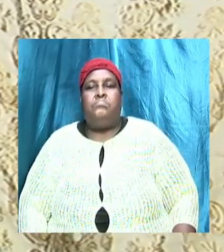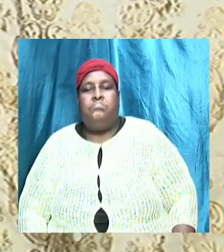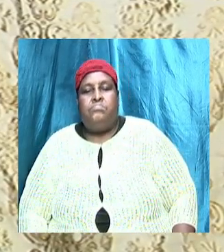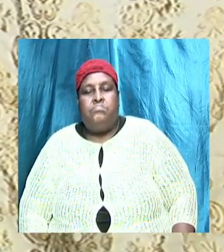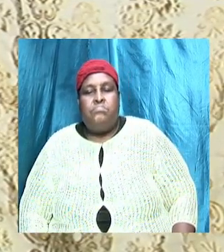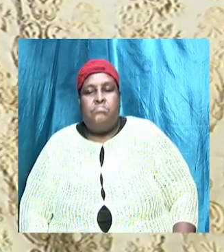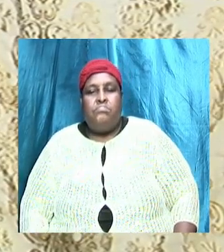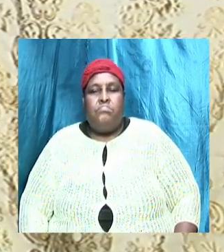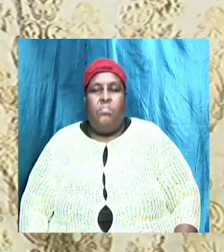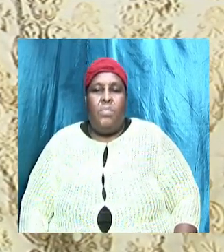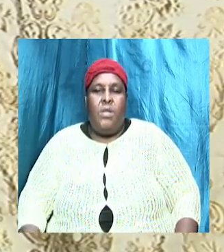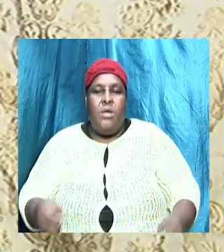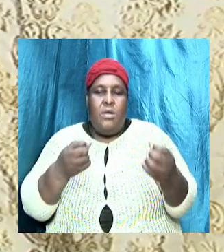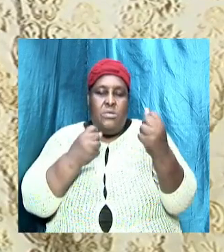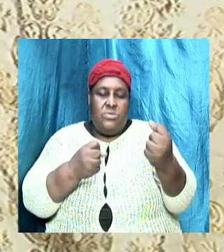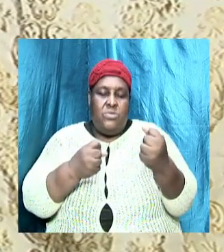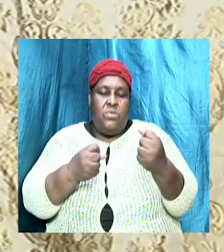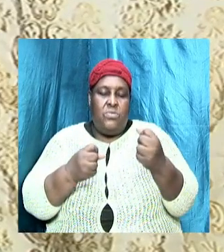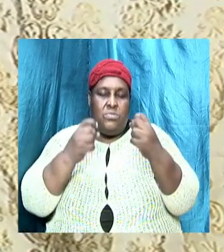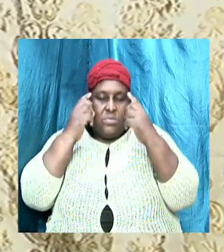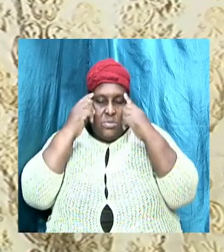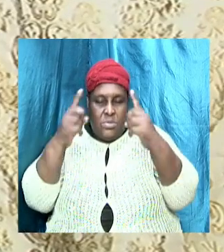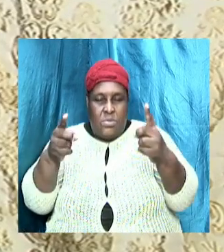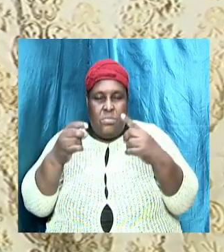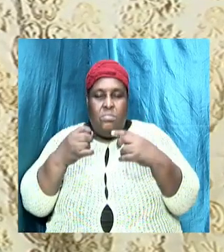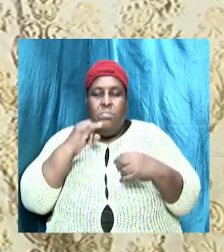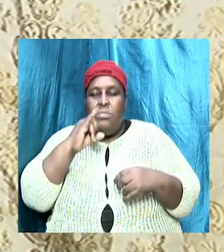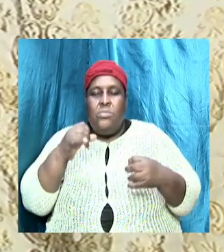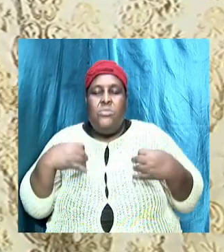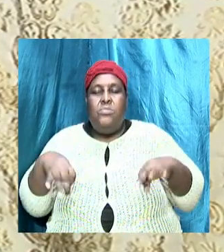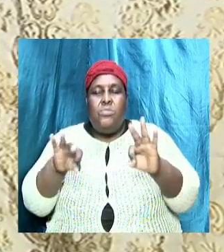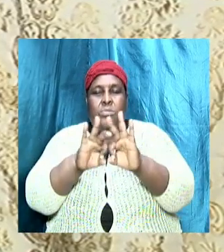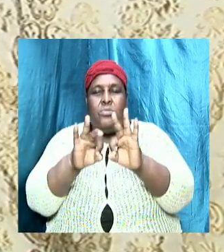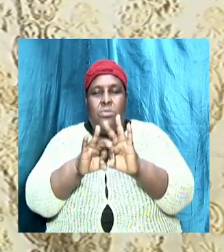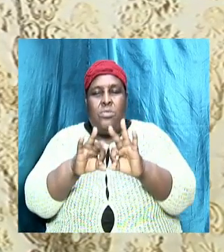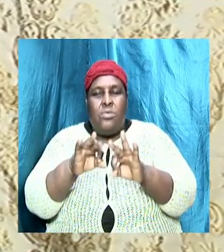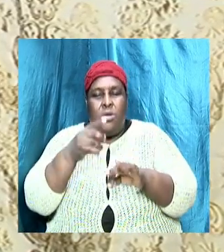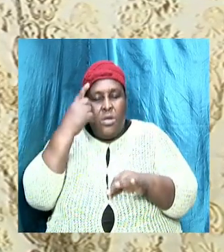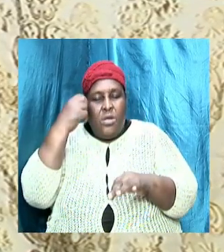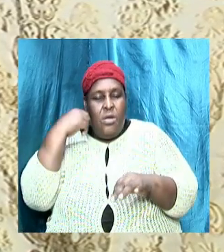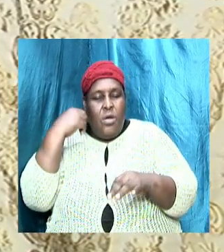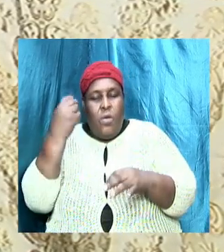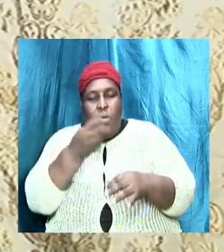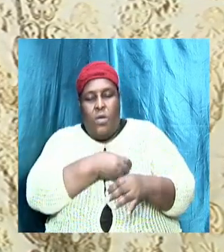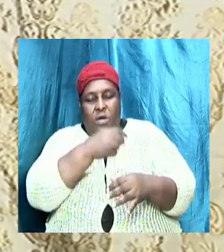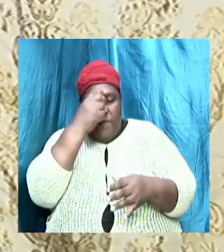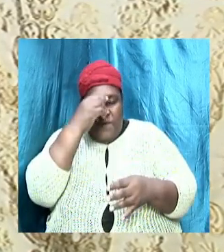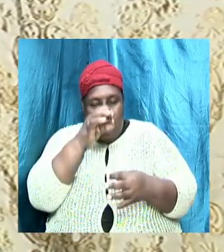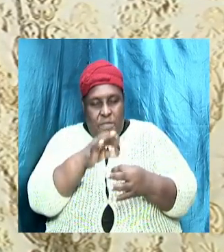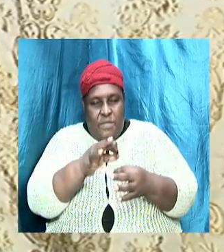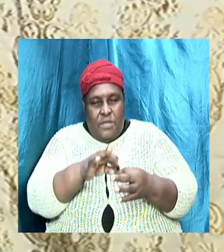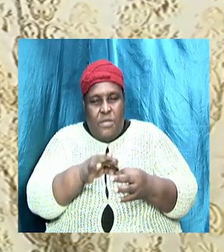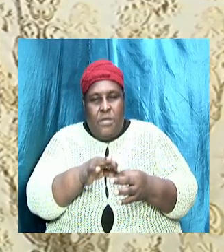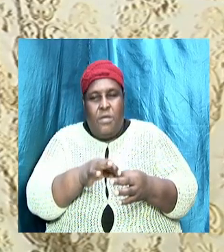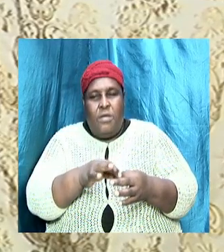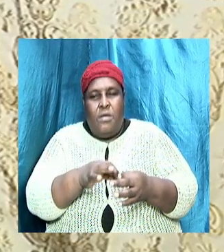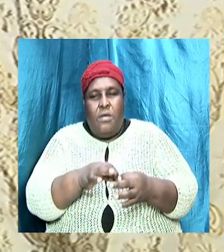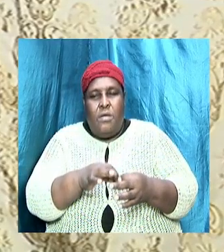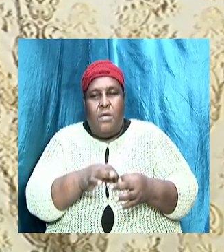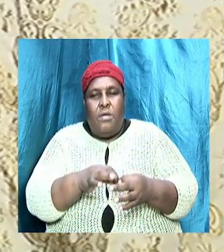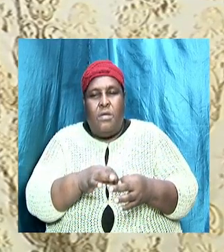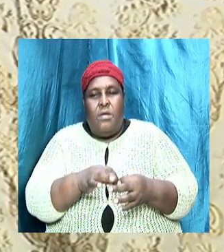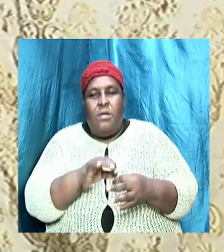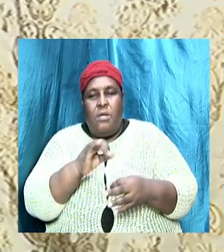so sound doctrine is important because our faith is based